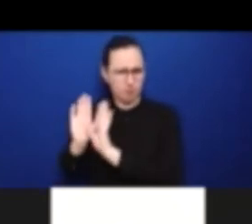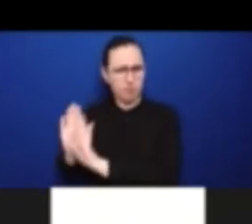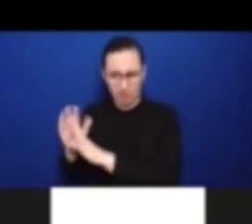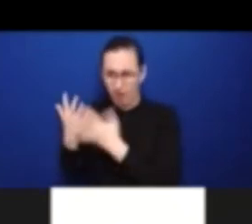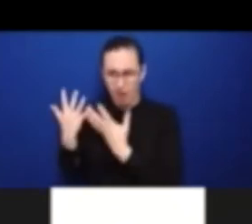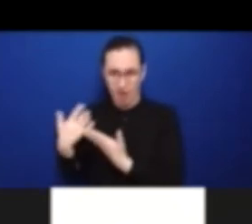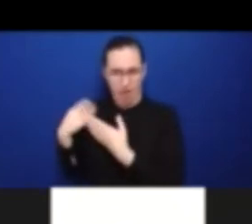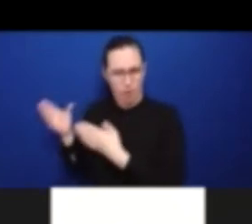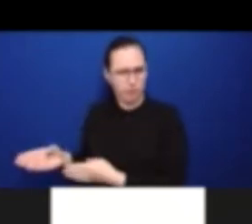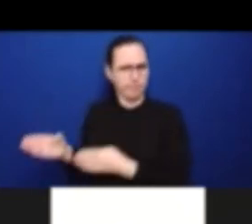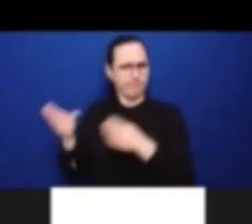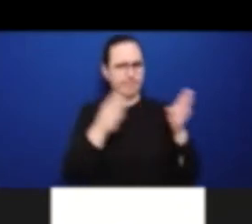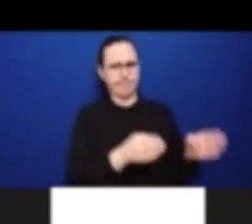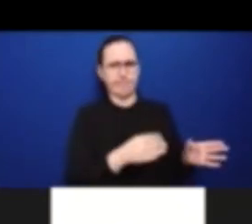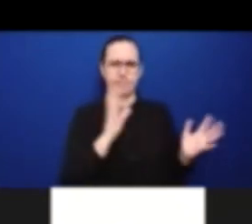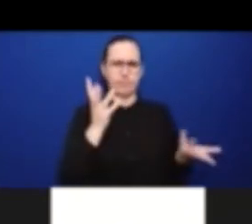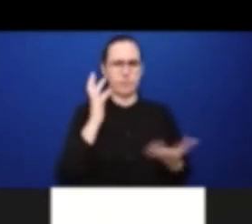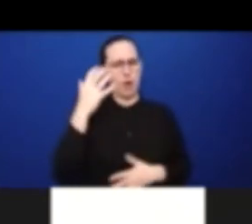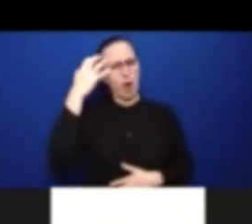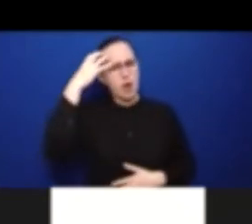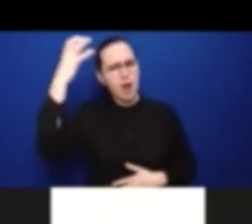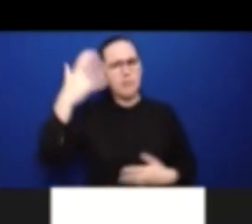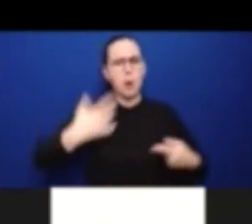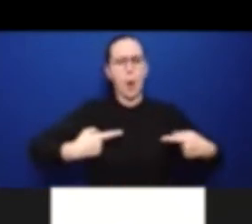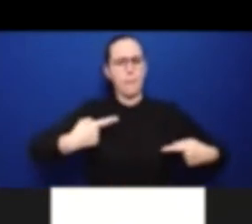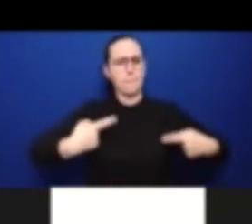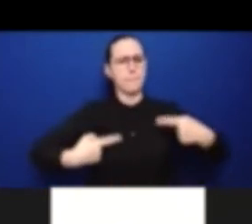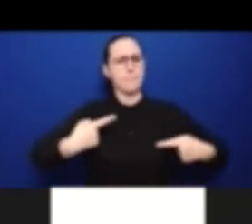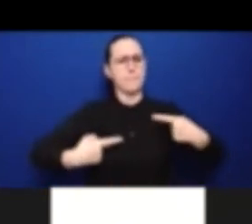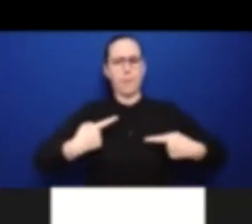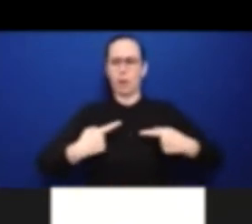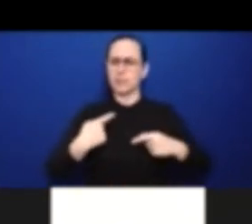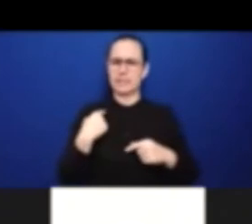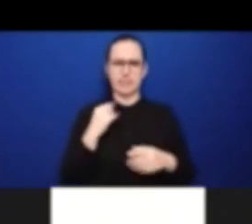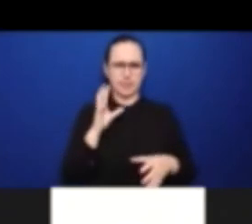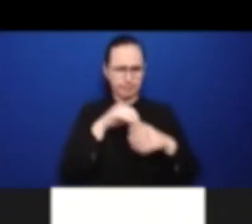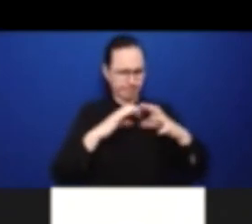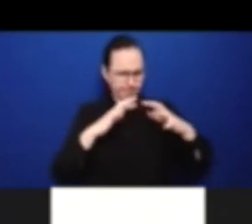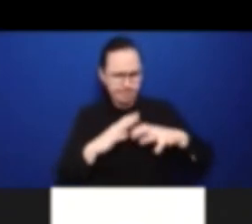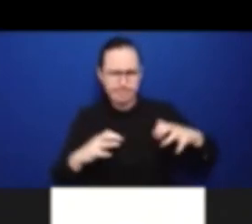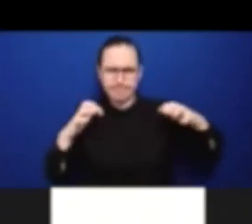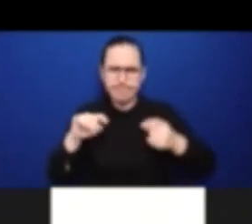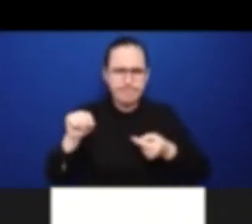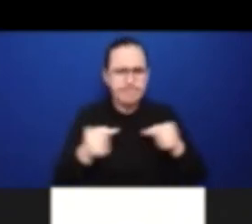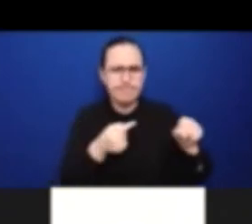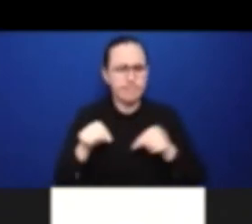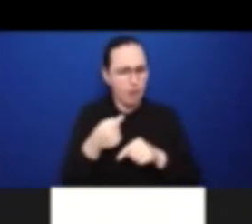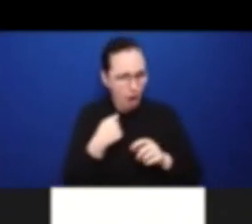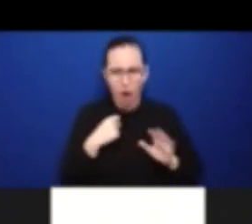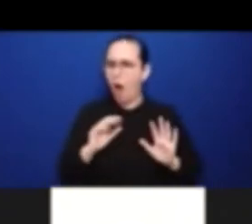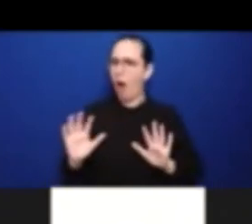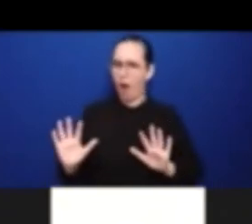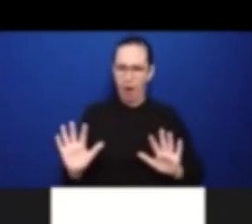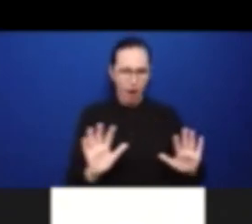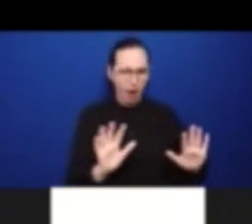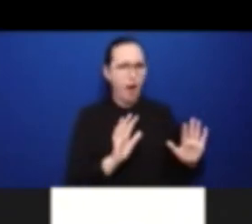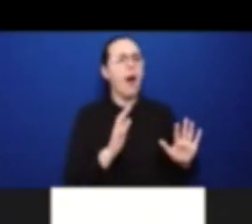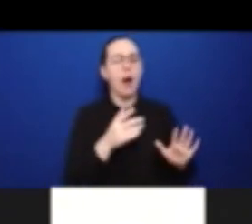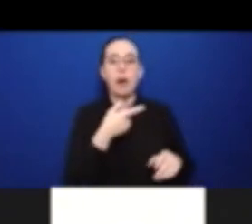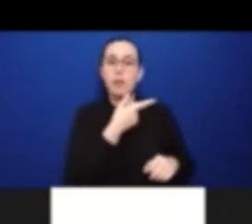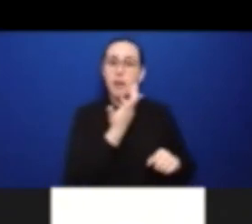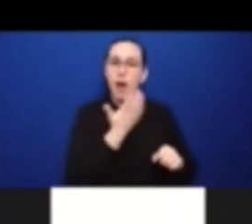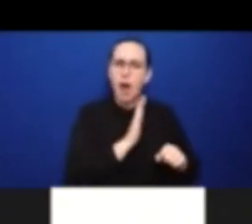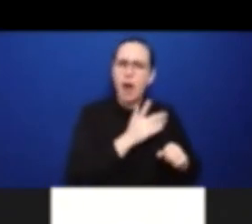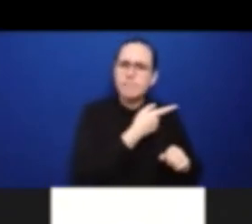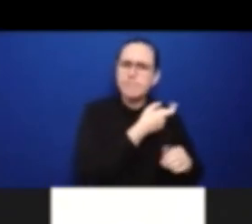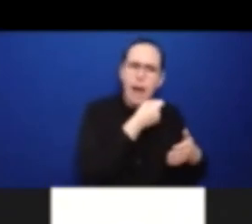made aware of what it meant to be an activist and to fight for the rights of persons with disabilities. So